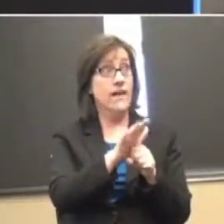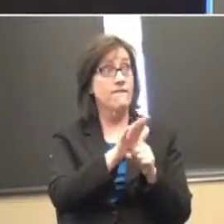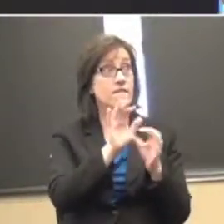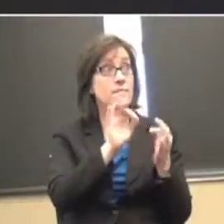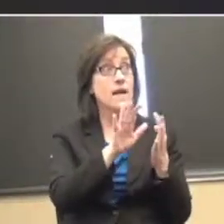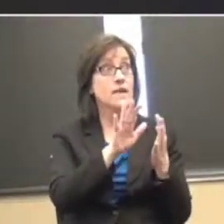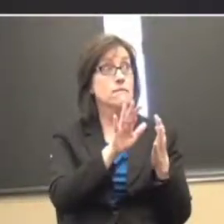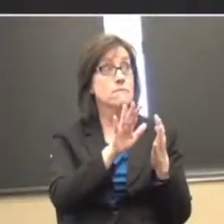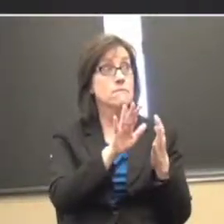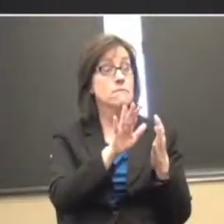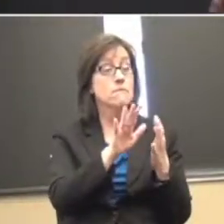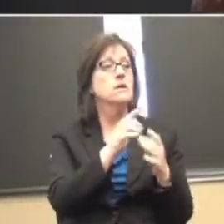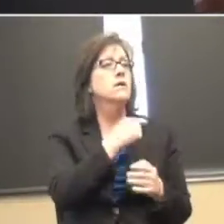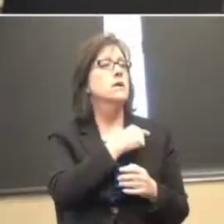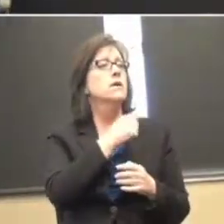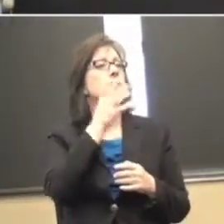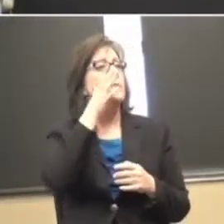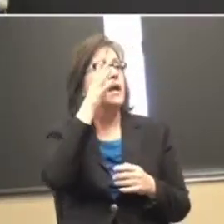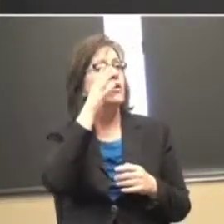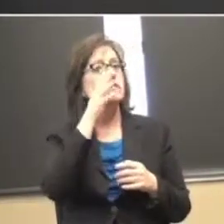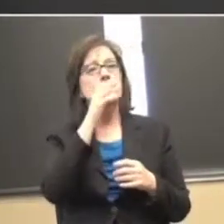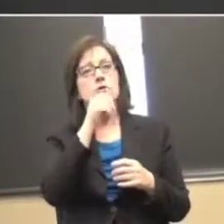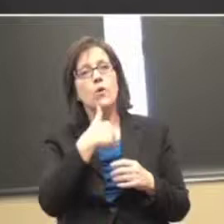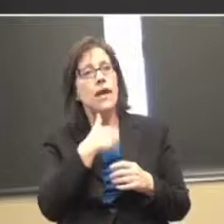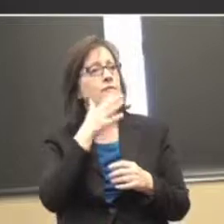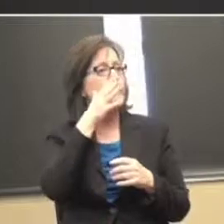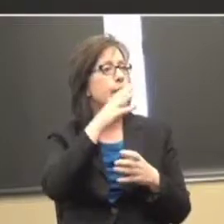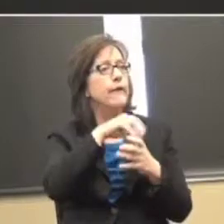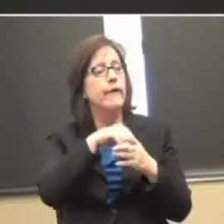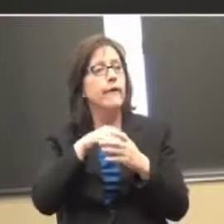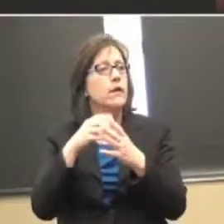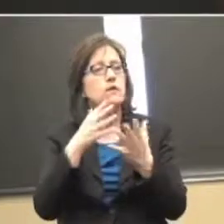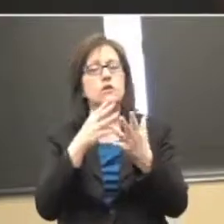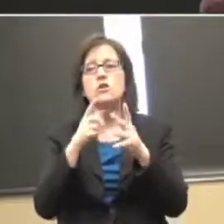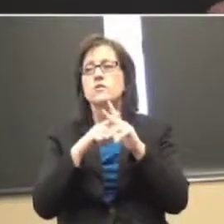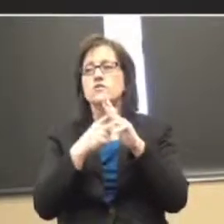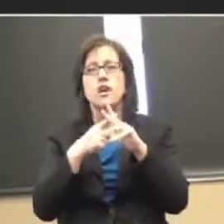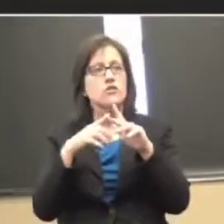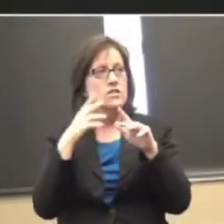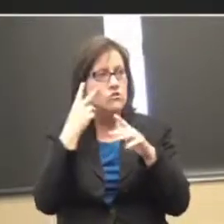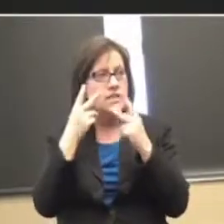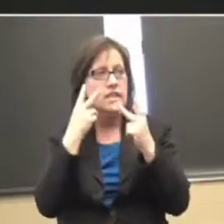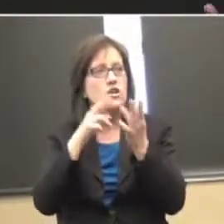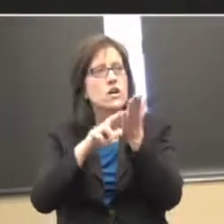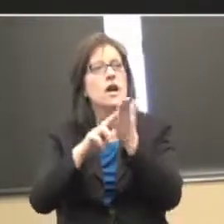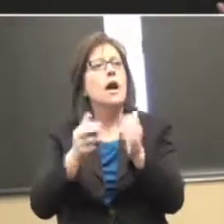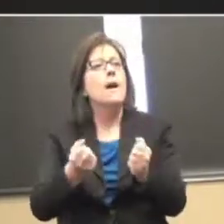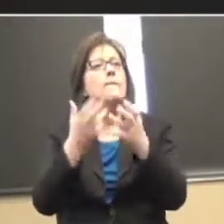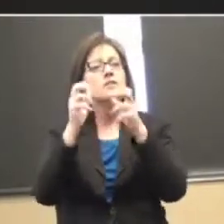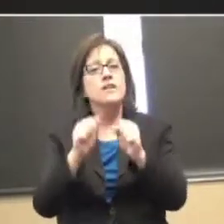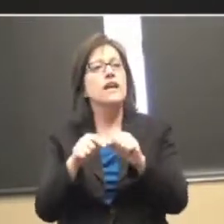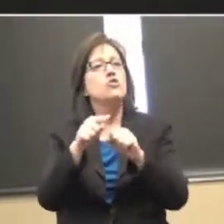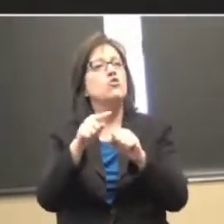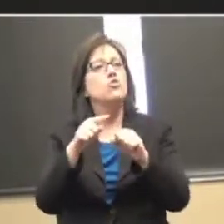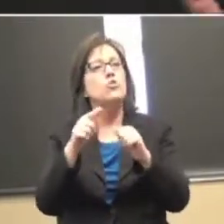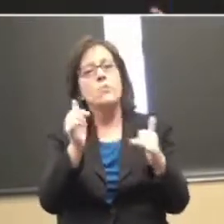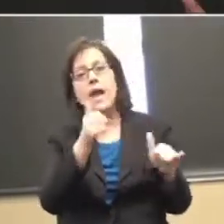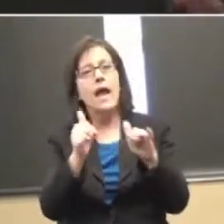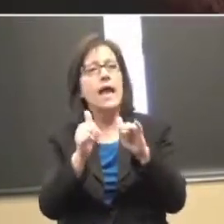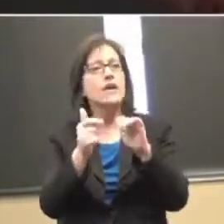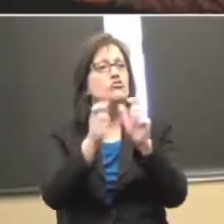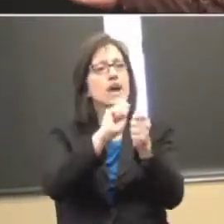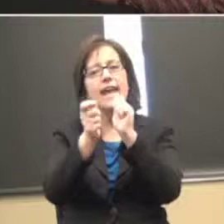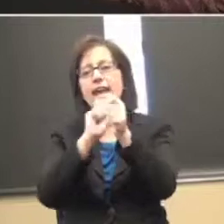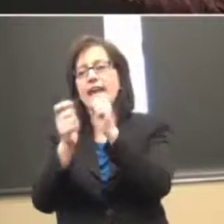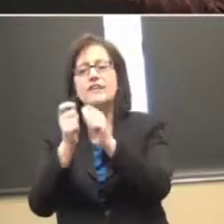What if we have parents, don't have parents? And so we're starting to get dismantling research to say, how much can you play with an intervention and still have it be effective? We're